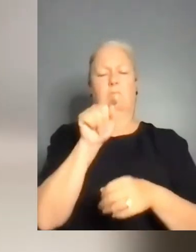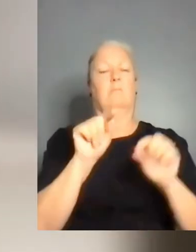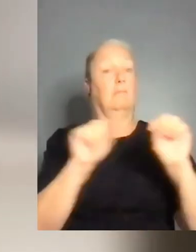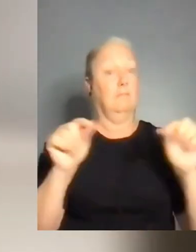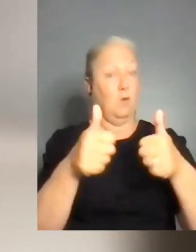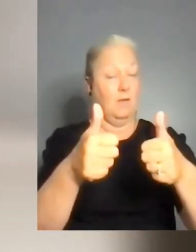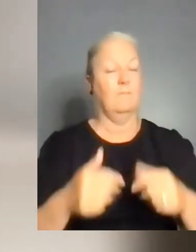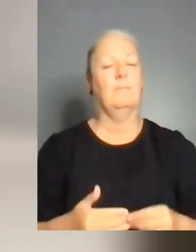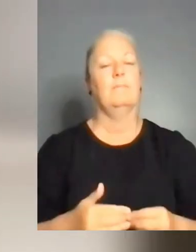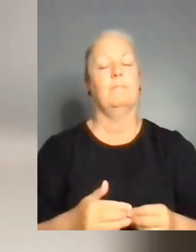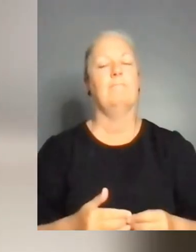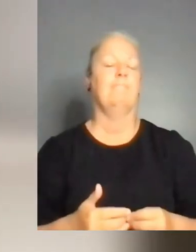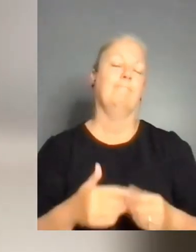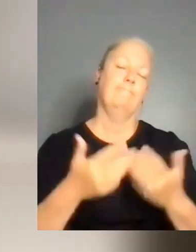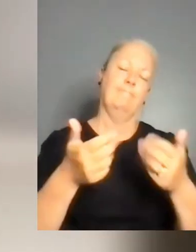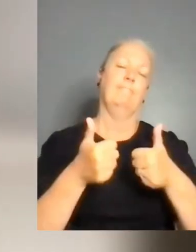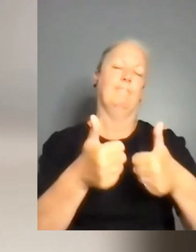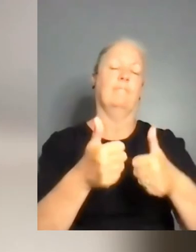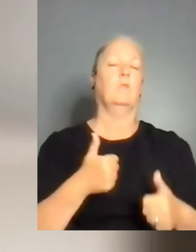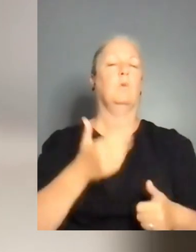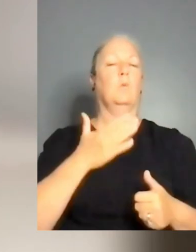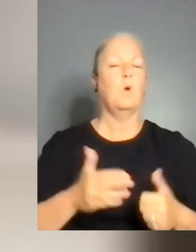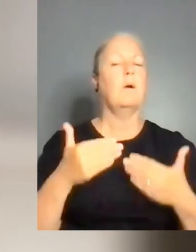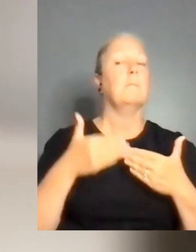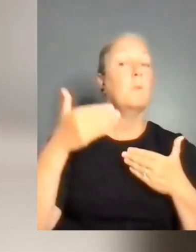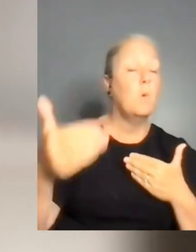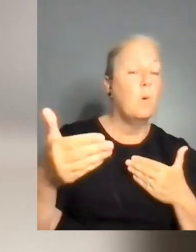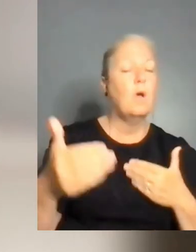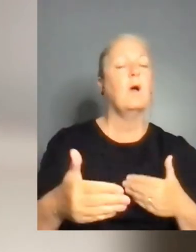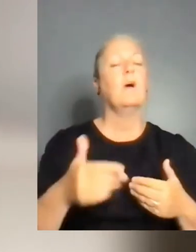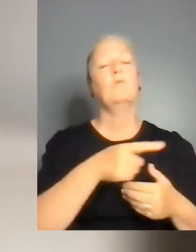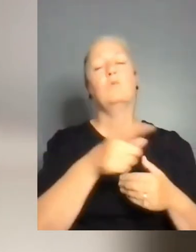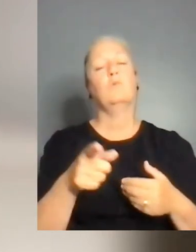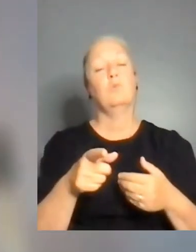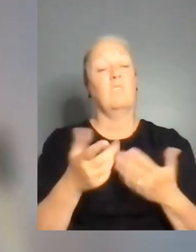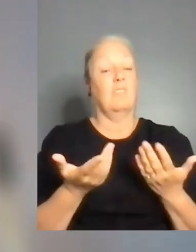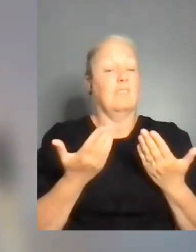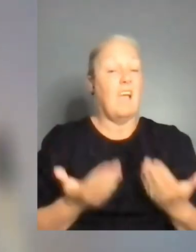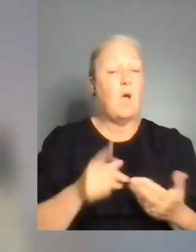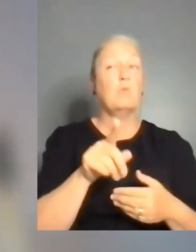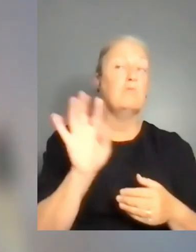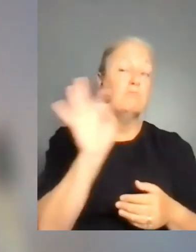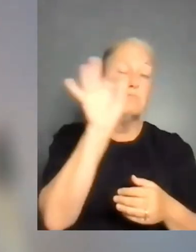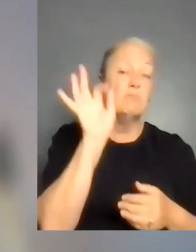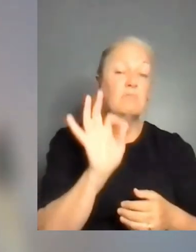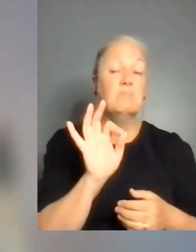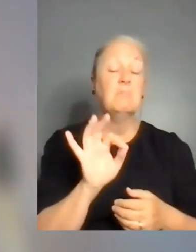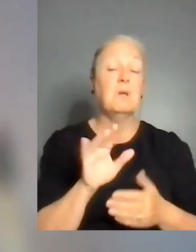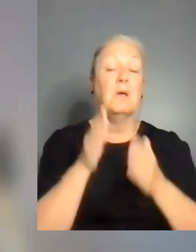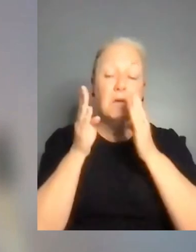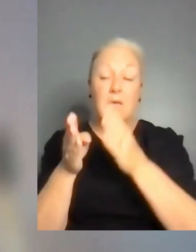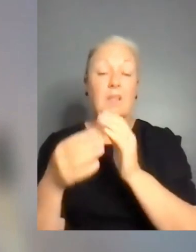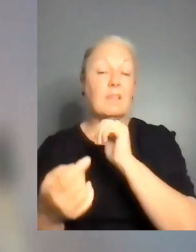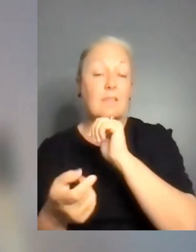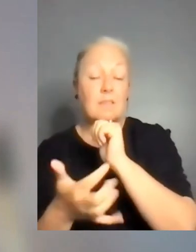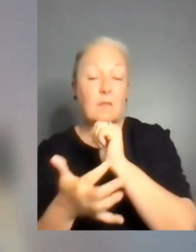interaction. So it's now time to raise your questions about the technology or about the partnership,